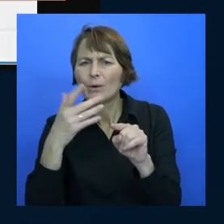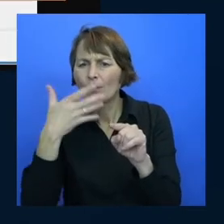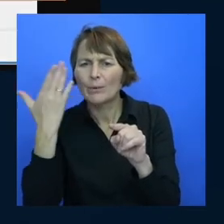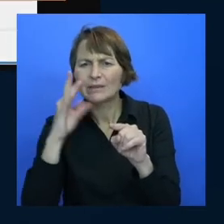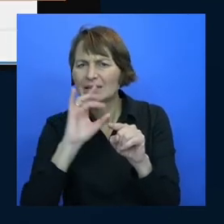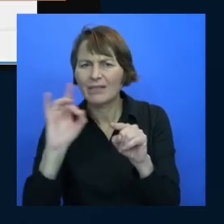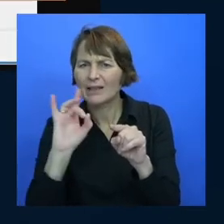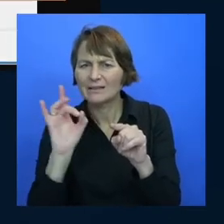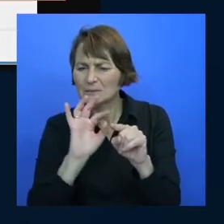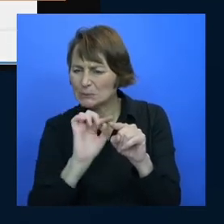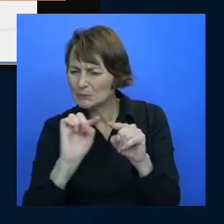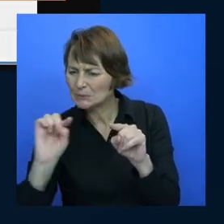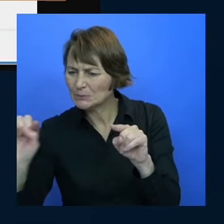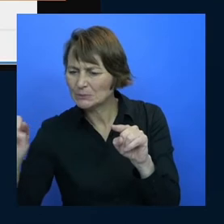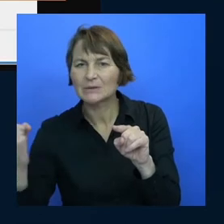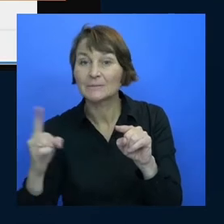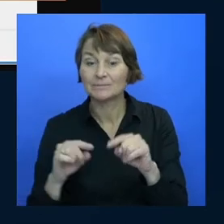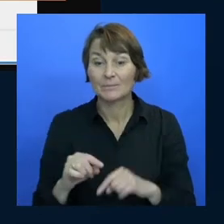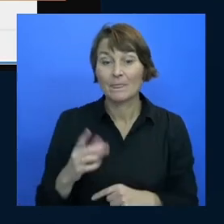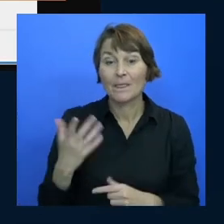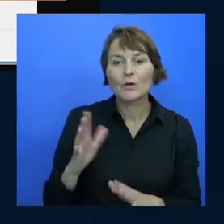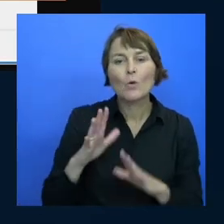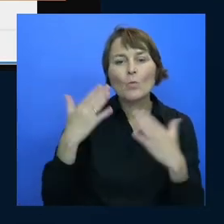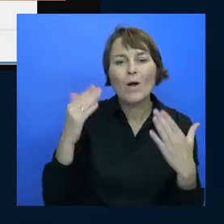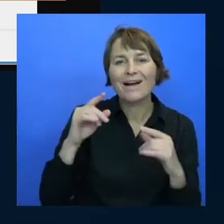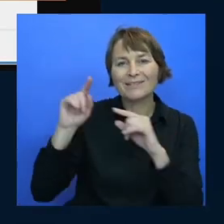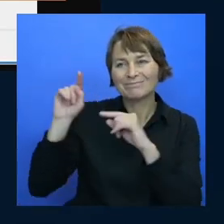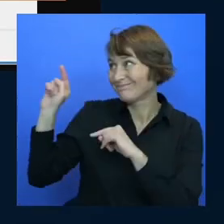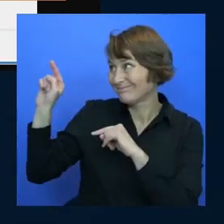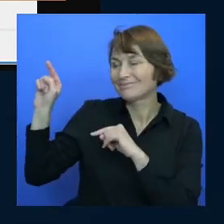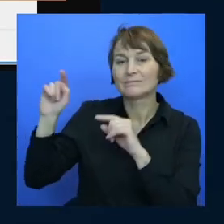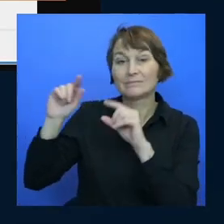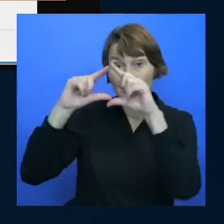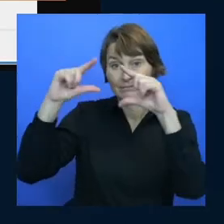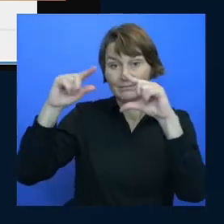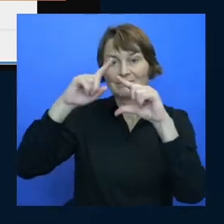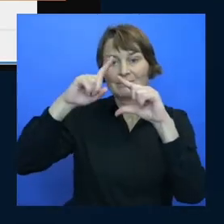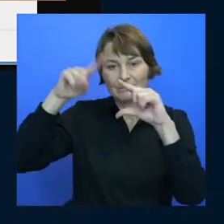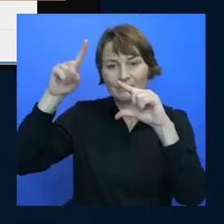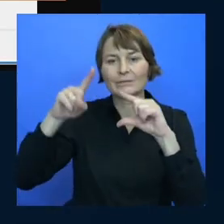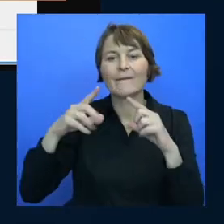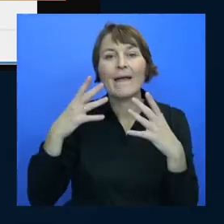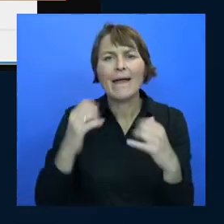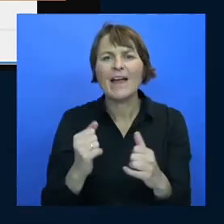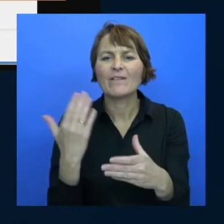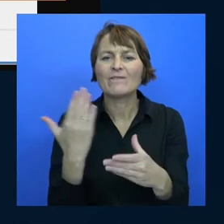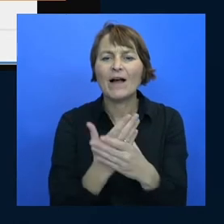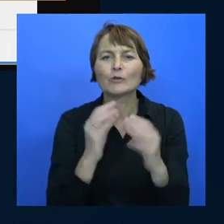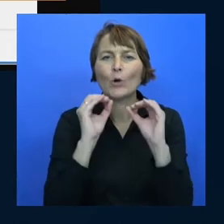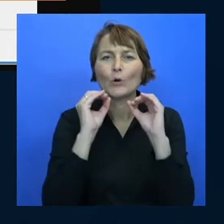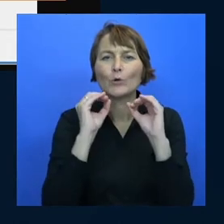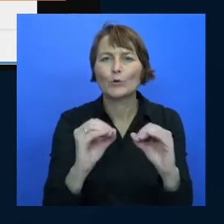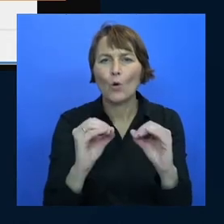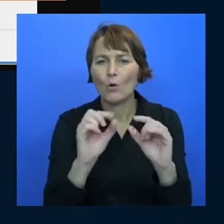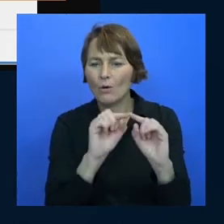checked a box that said treat files without extensions as a ascii